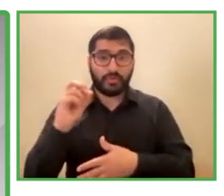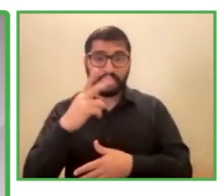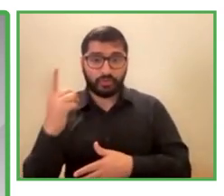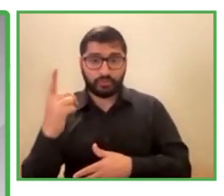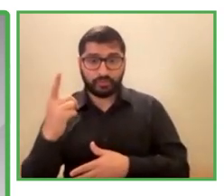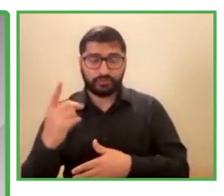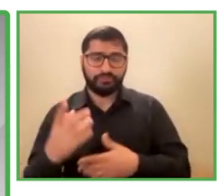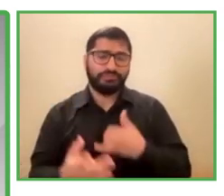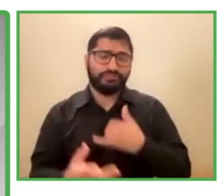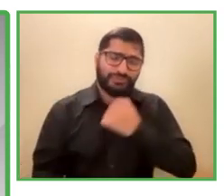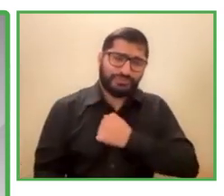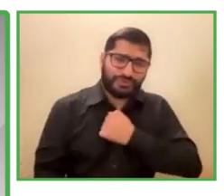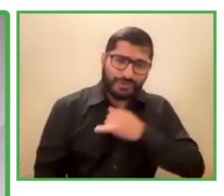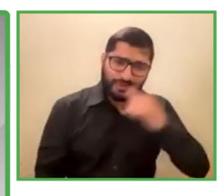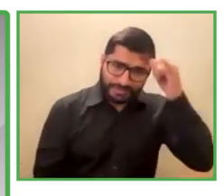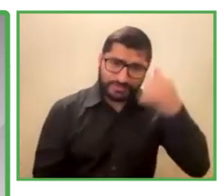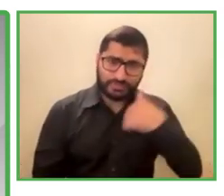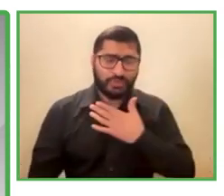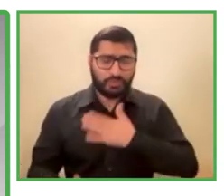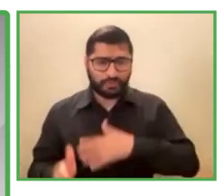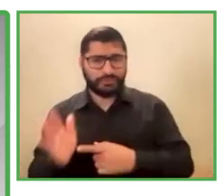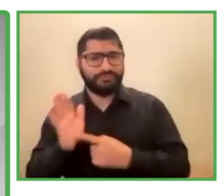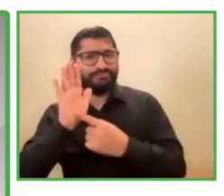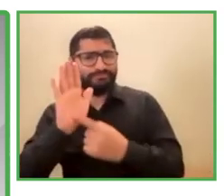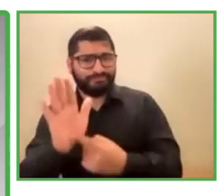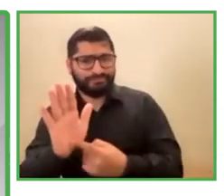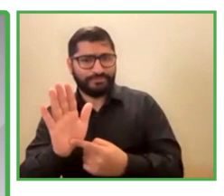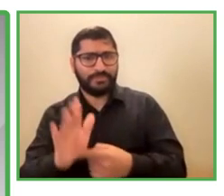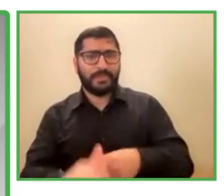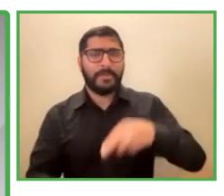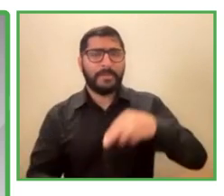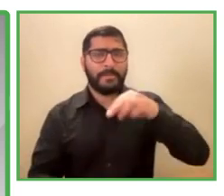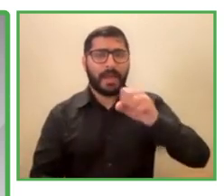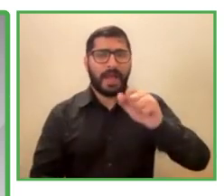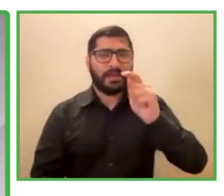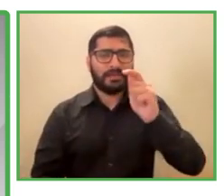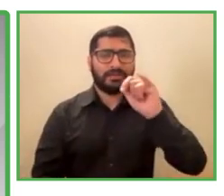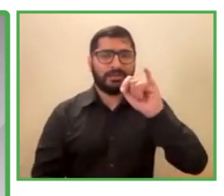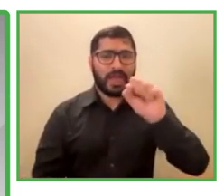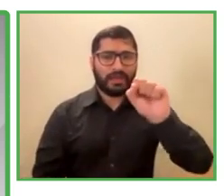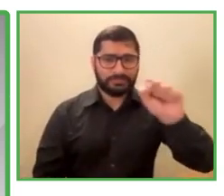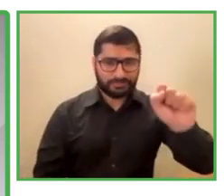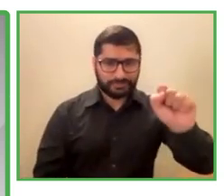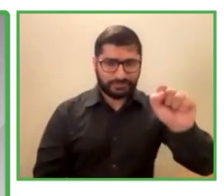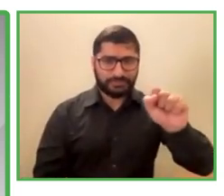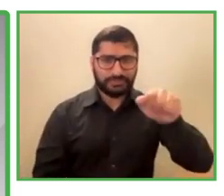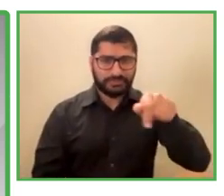I'd like to leave with you with Matias Caceres. He's the general manager,